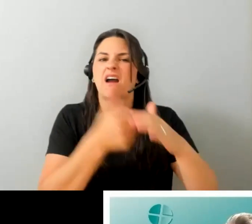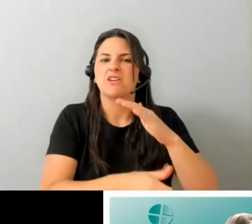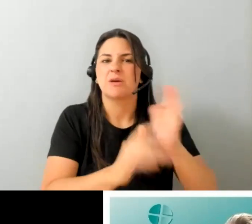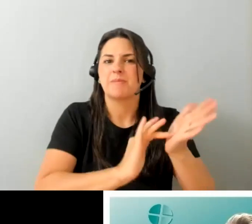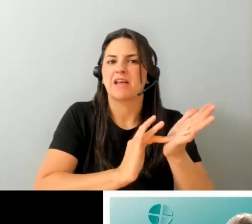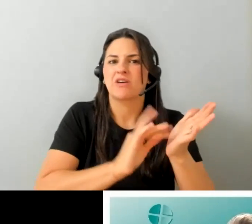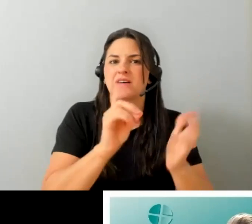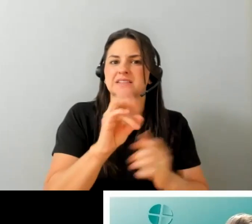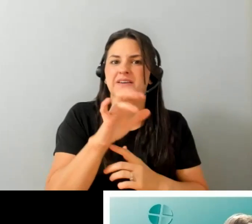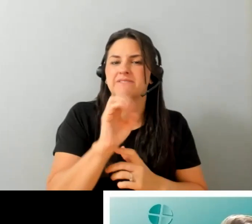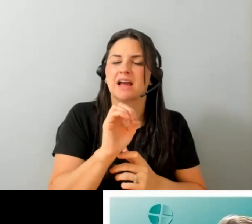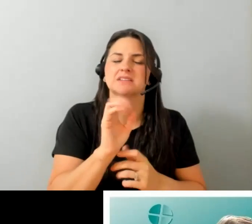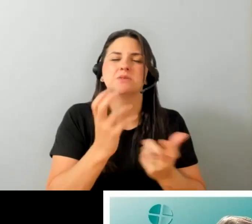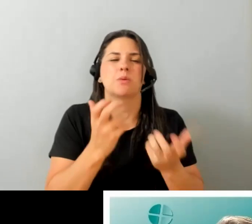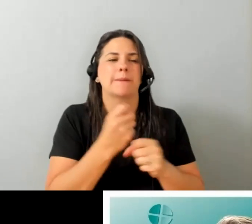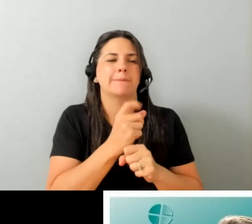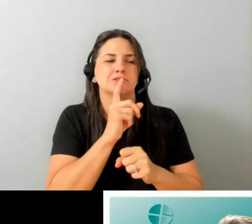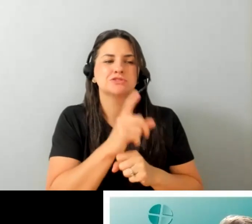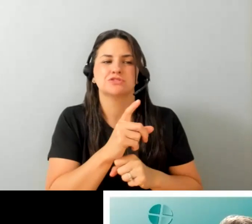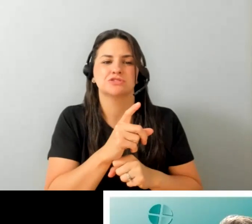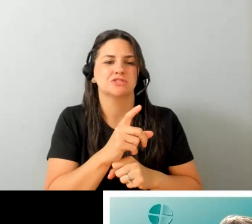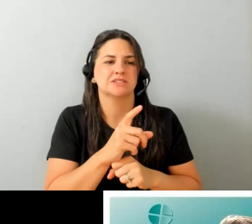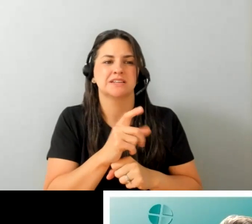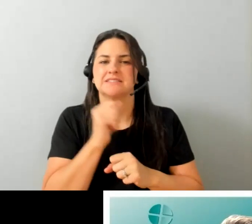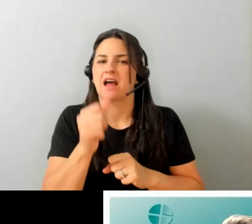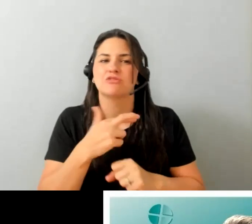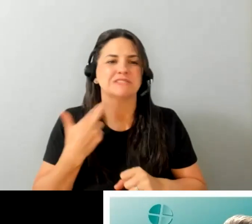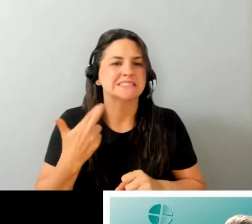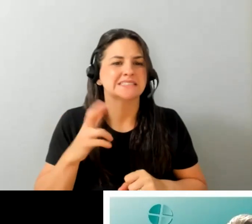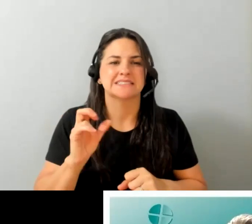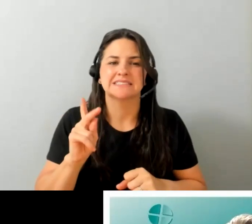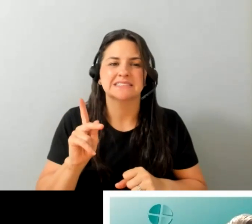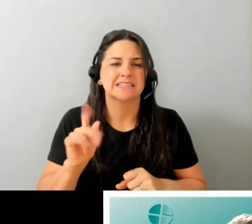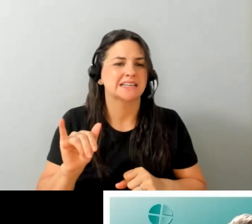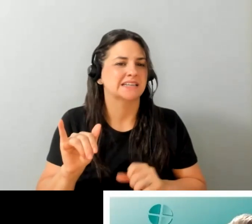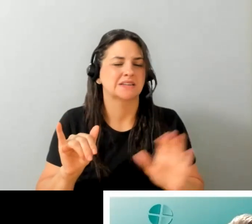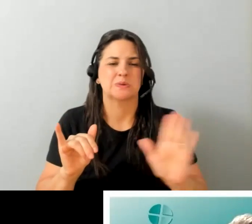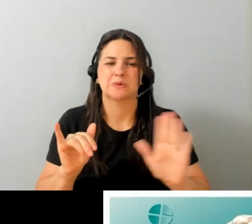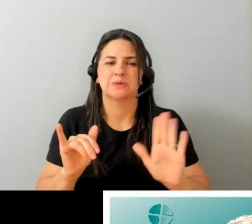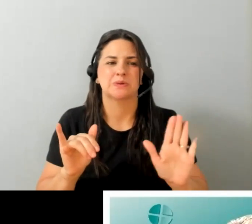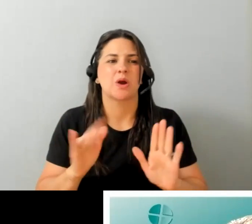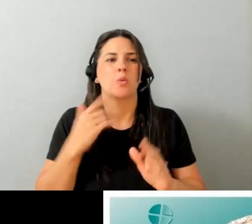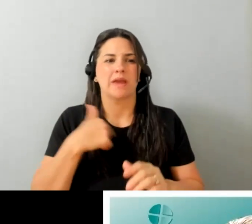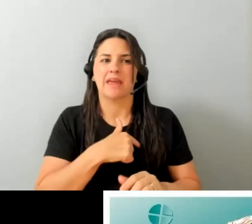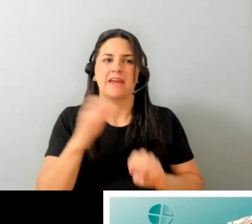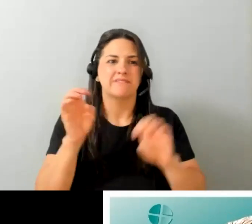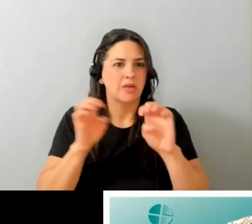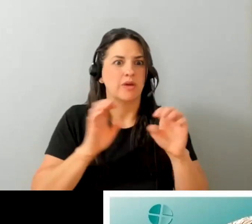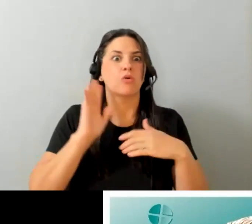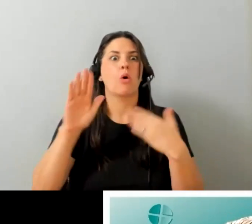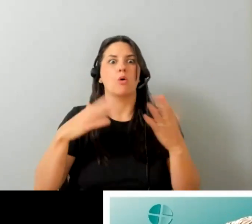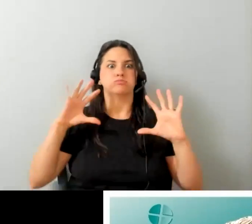that could be um risky or anything like that that's completely evaluated and there's a whole team behind us